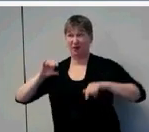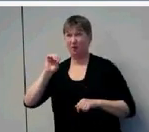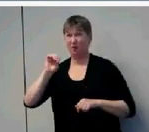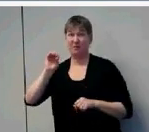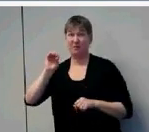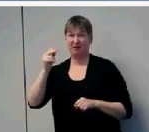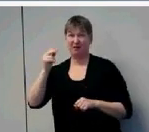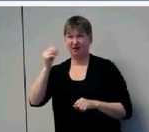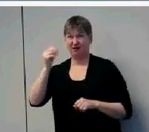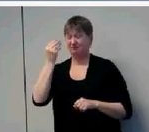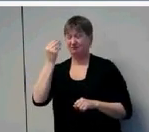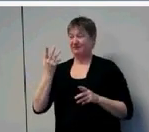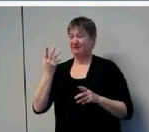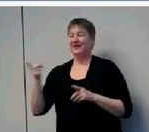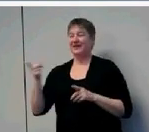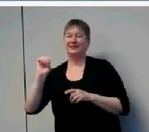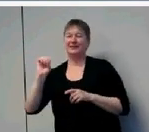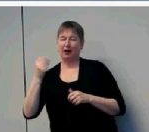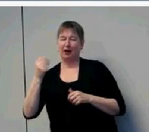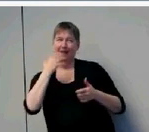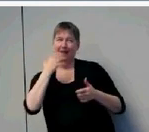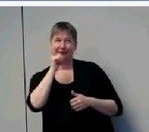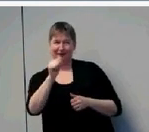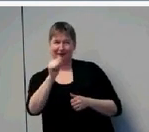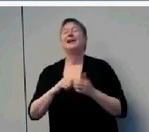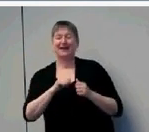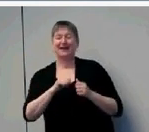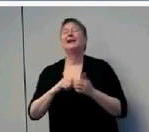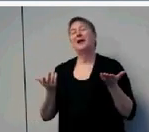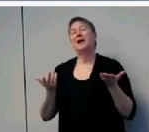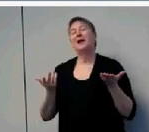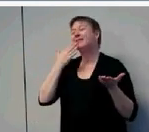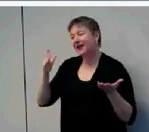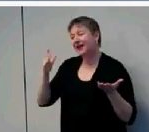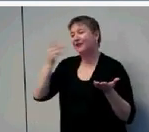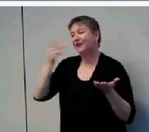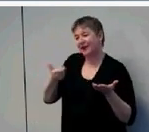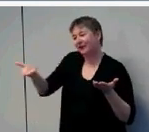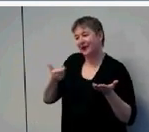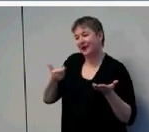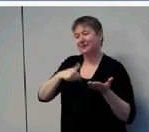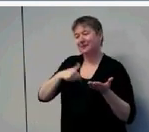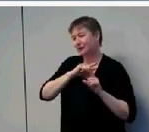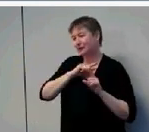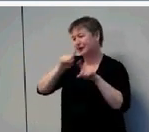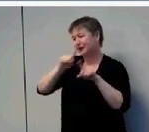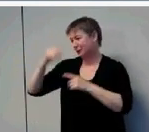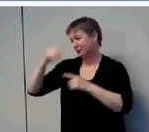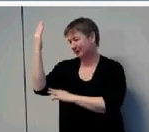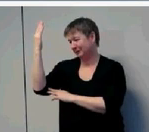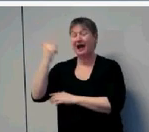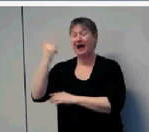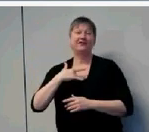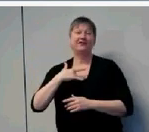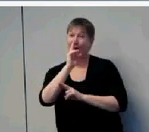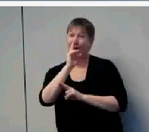you on webinar. And I thank Sarah for inviting me to conduct this seminar today. It's an honor and a pleasure to be